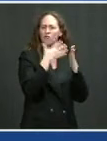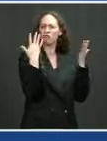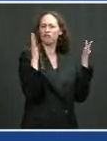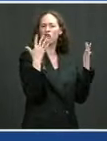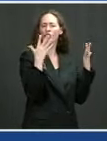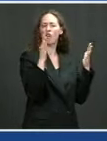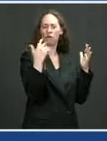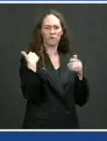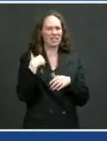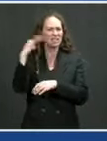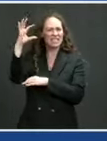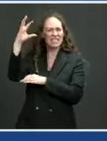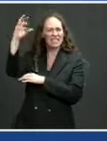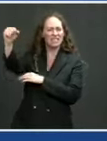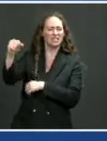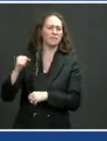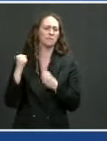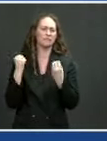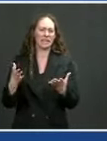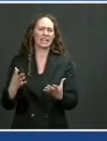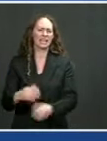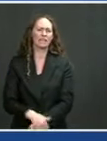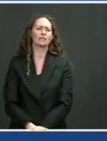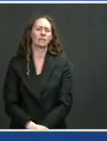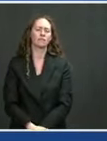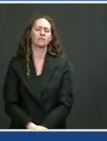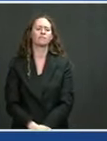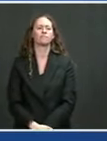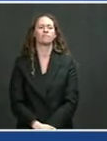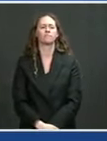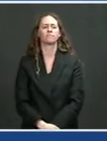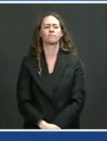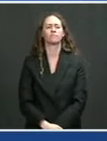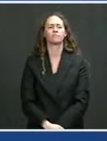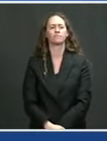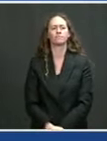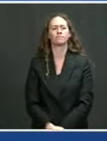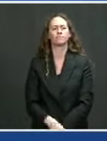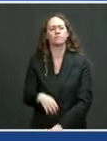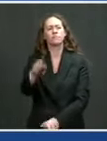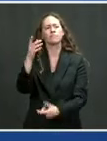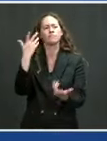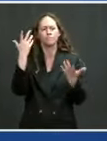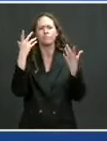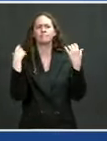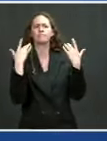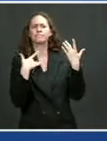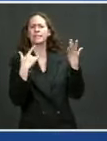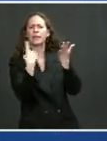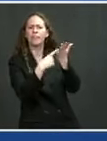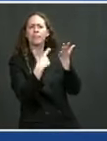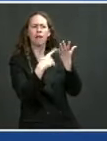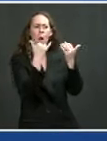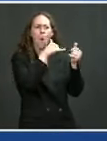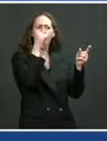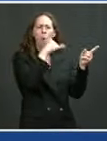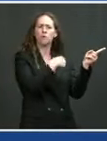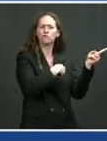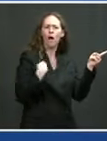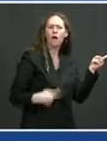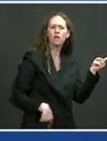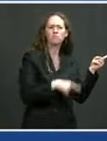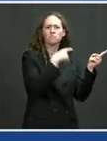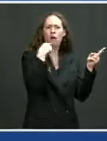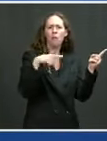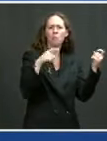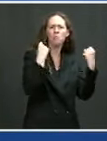vaccines. We want to lead the world with our values, with this demonstration of our innovation and